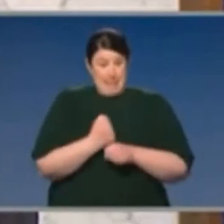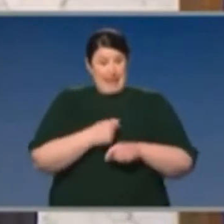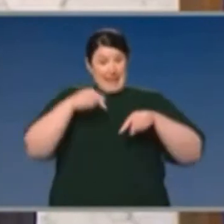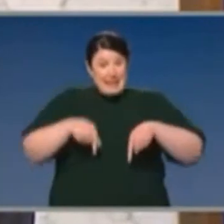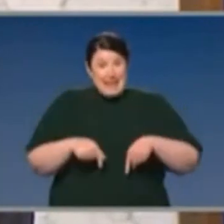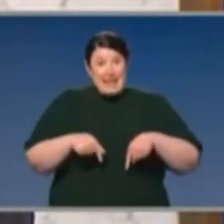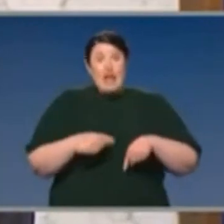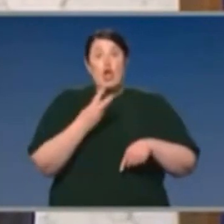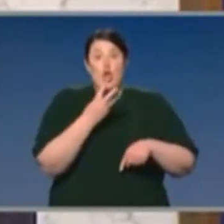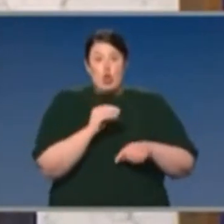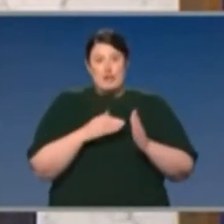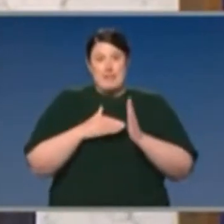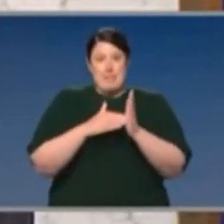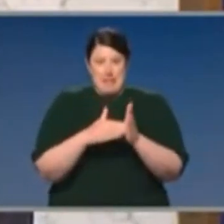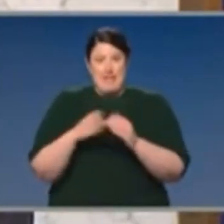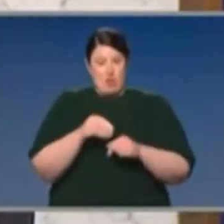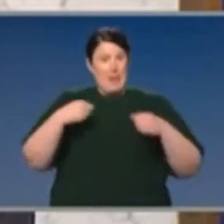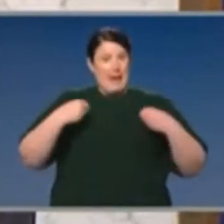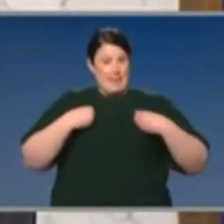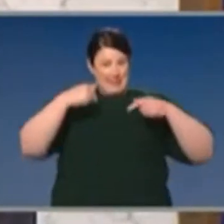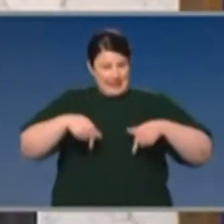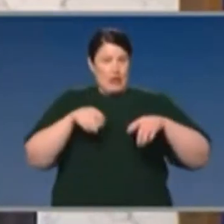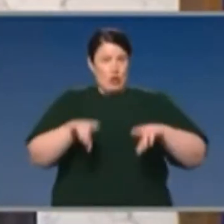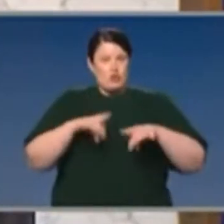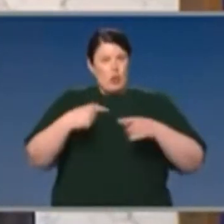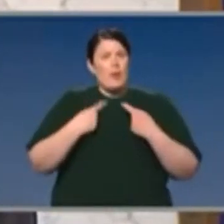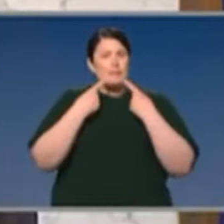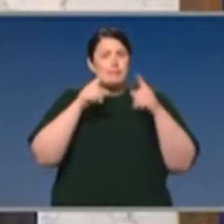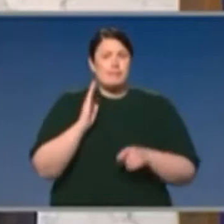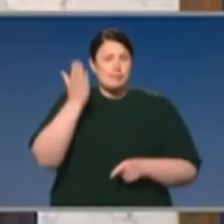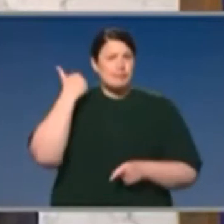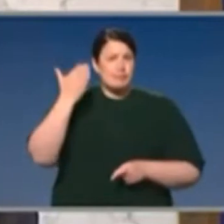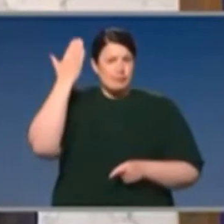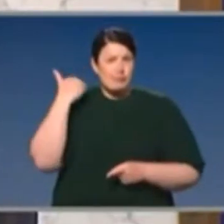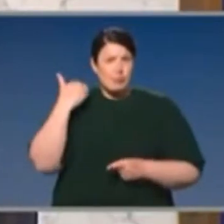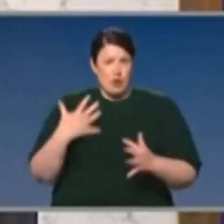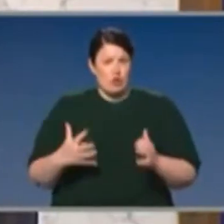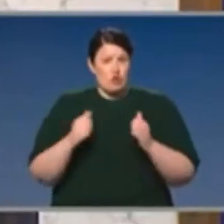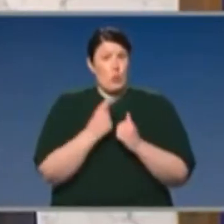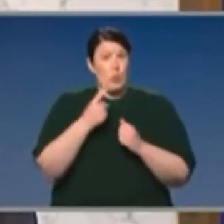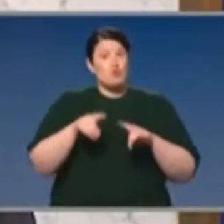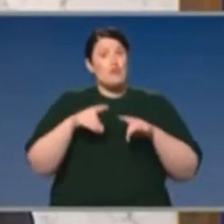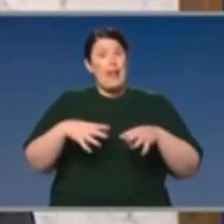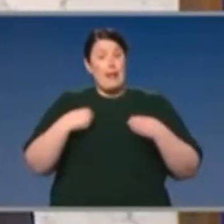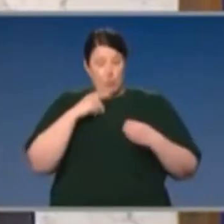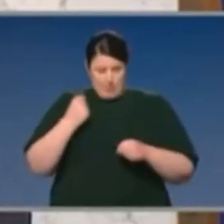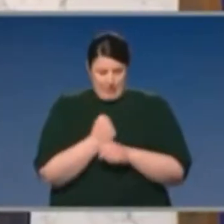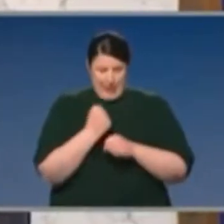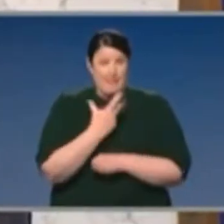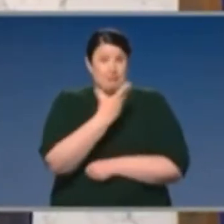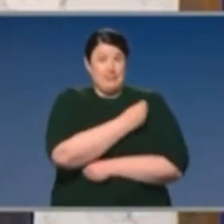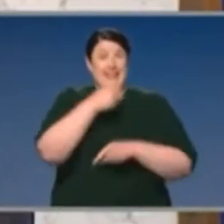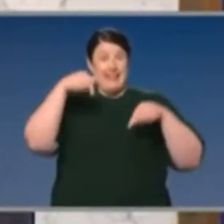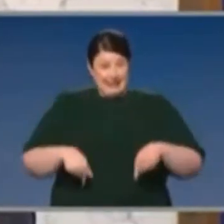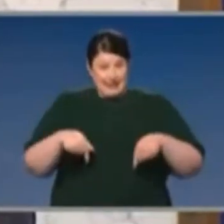Australia by CSL, as we foreshadowed some weeks ago, under a manufacturing agreement. The early